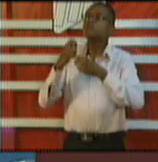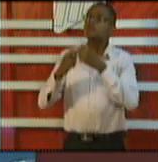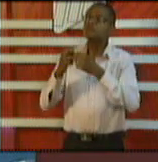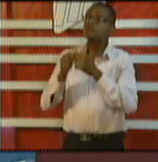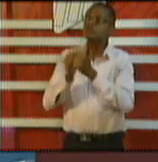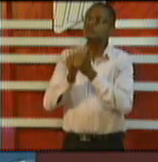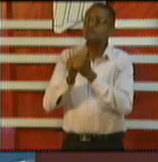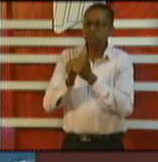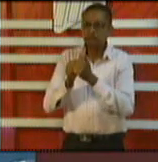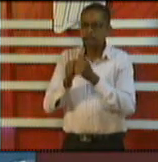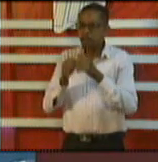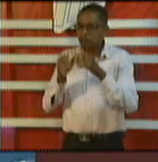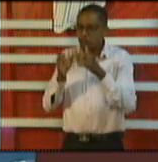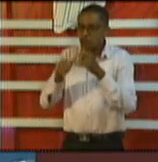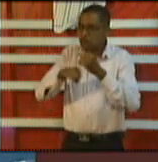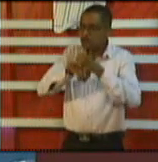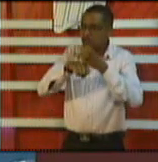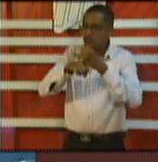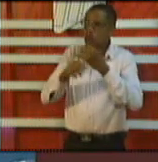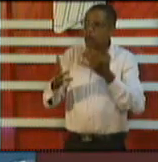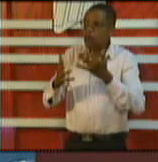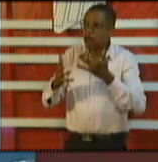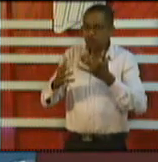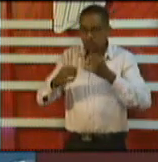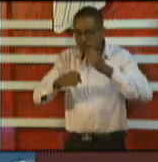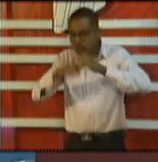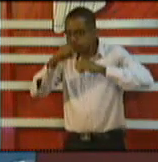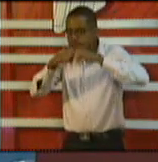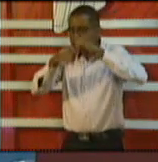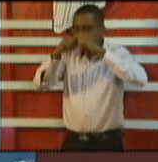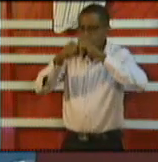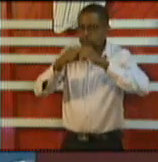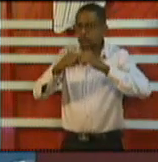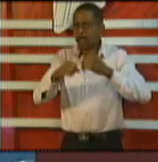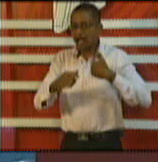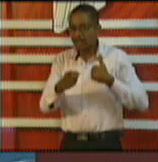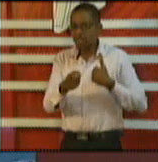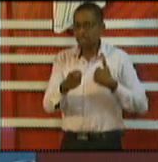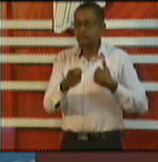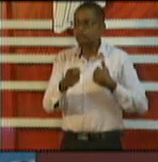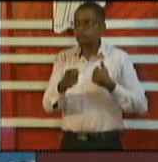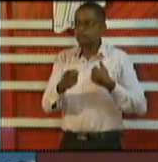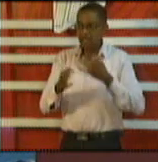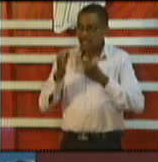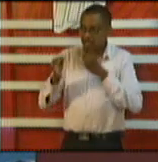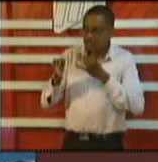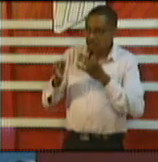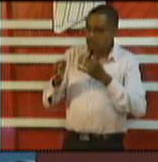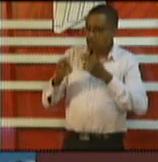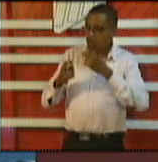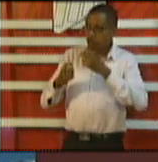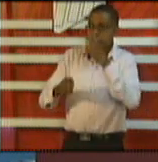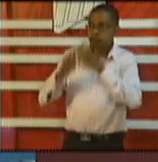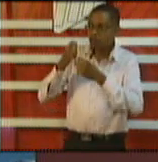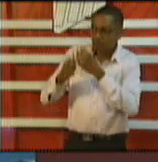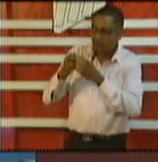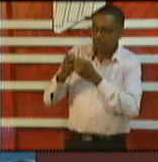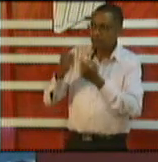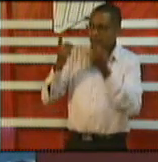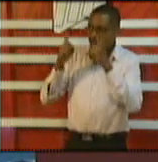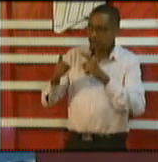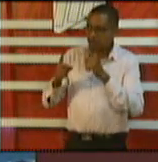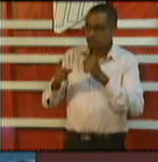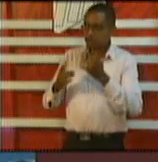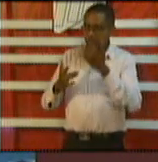developing states is having the infrastructure one to deal with adverse reactions and to pick up adverse reactions as they occur and